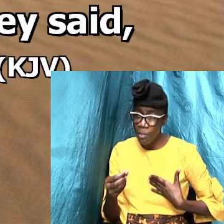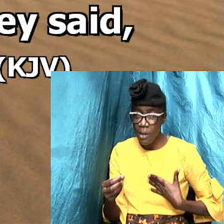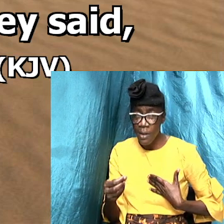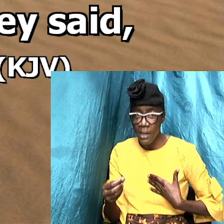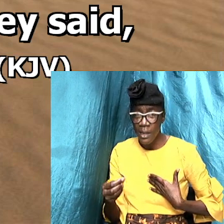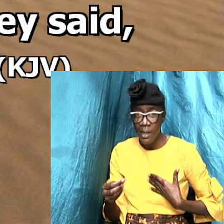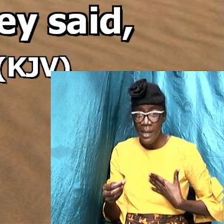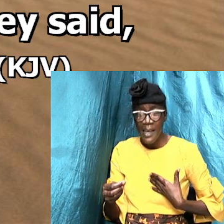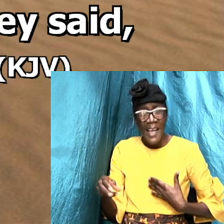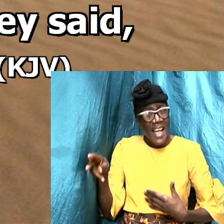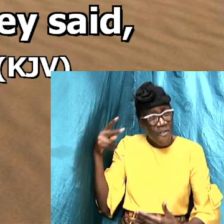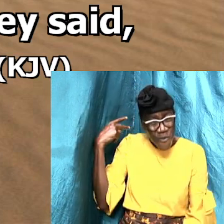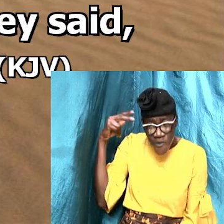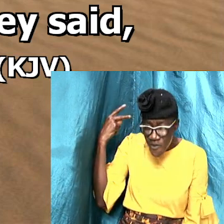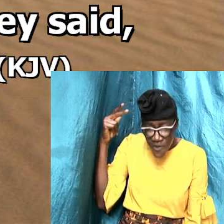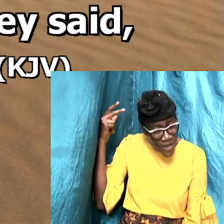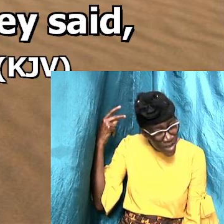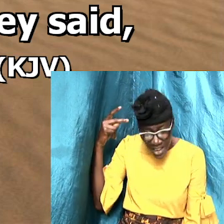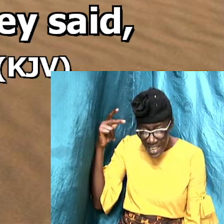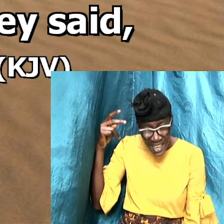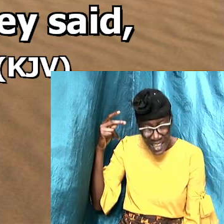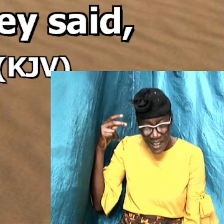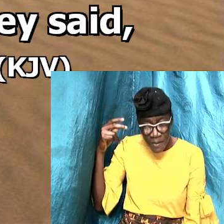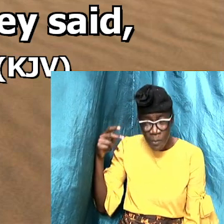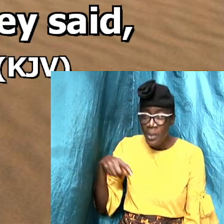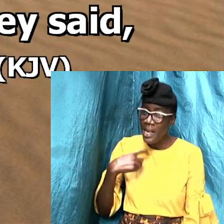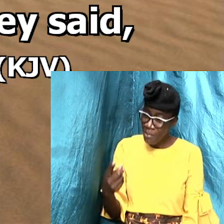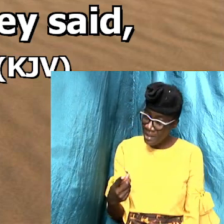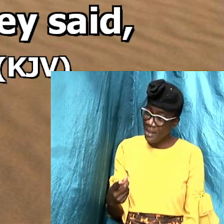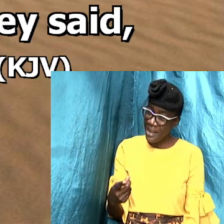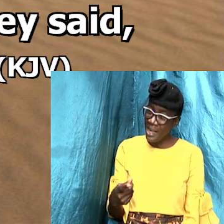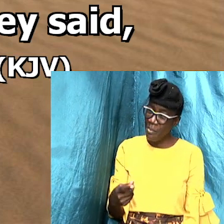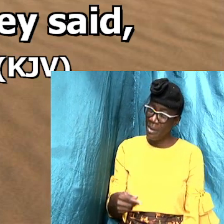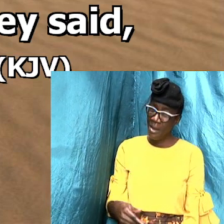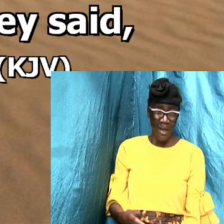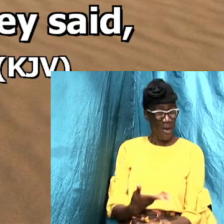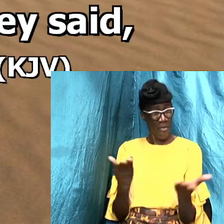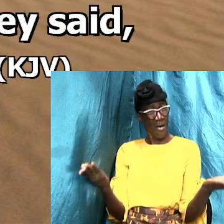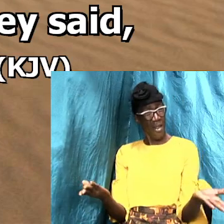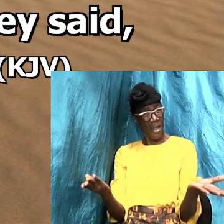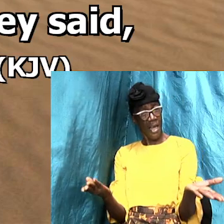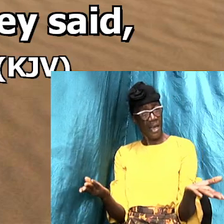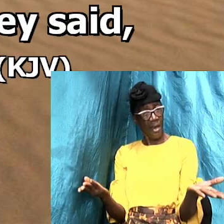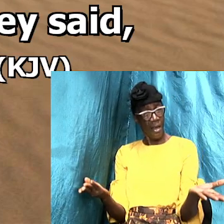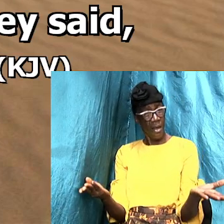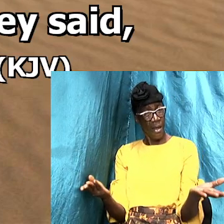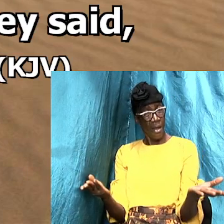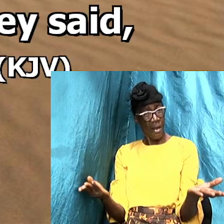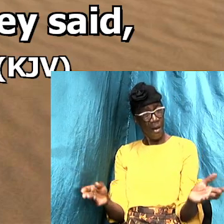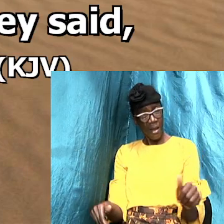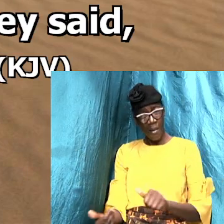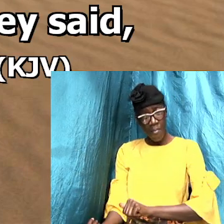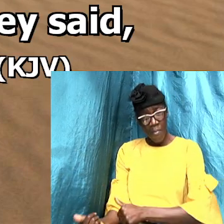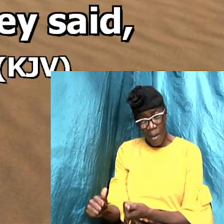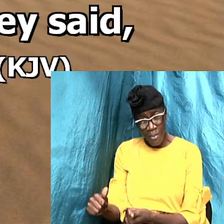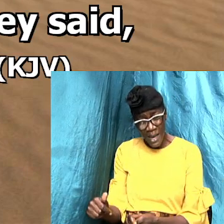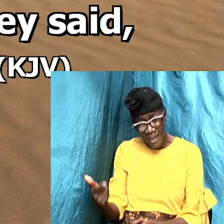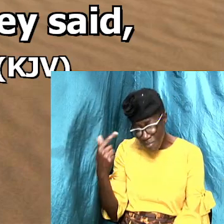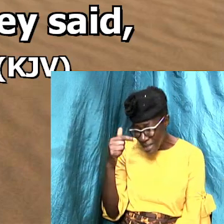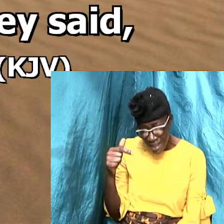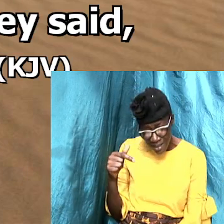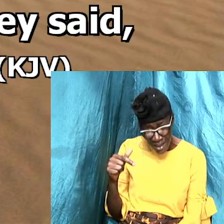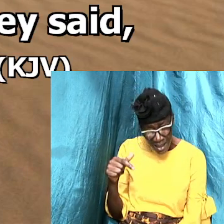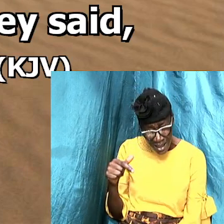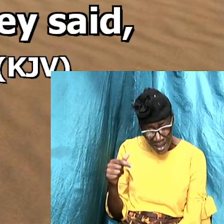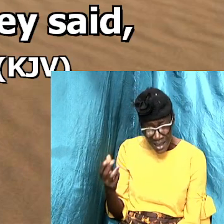it funny to him and he said unto them until what then were he baptized because it strange